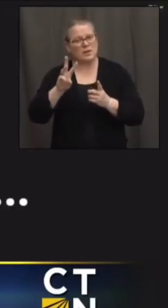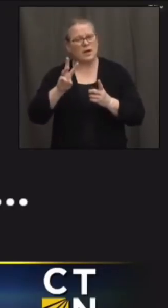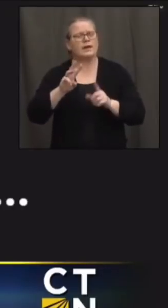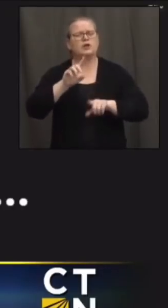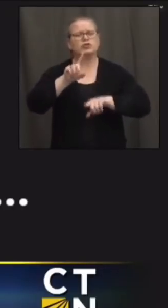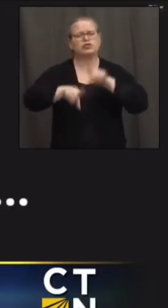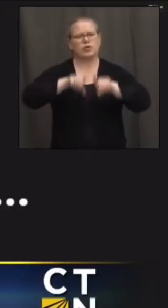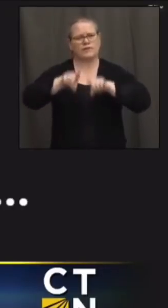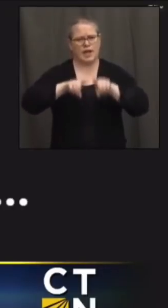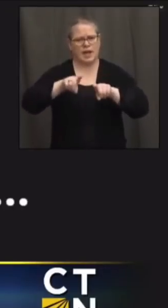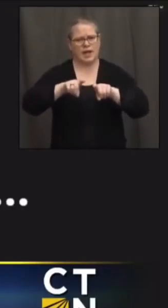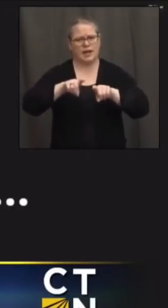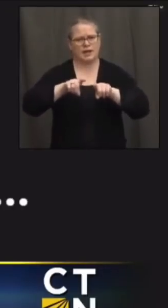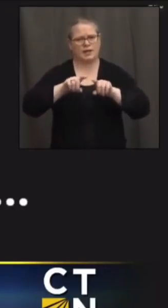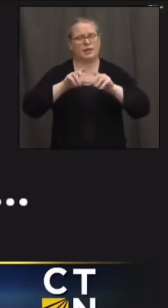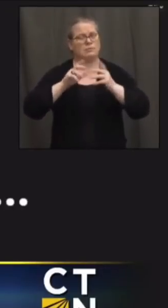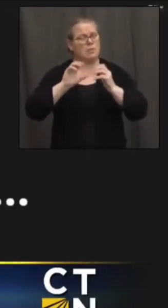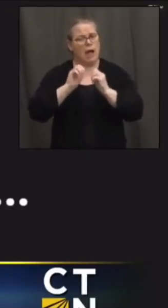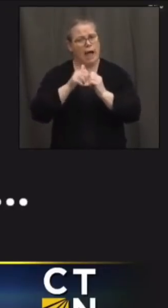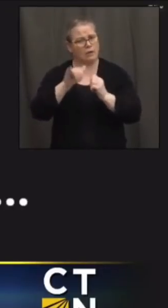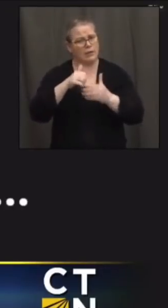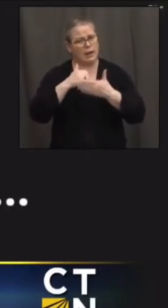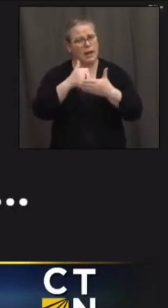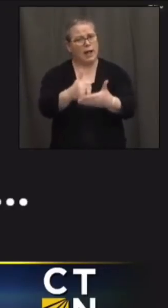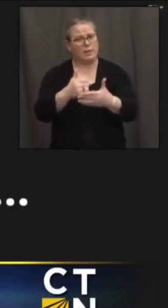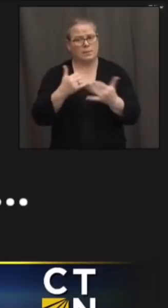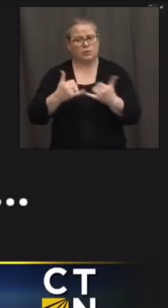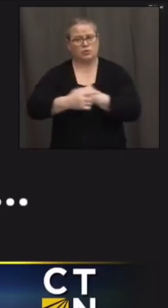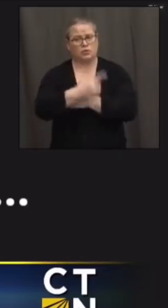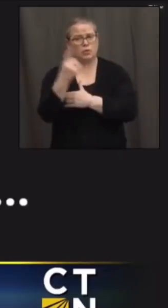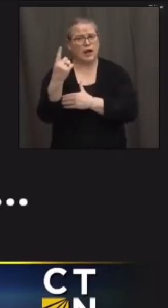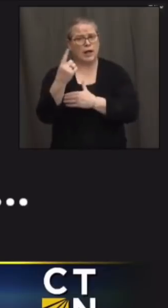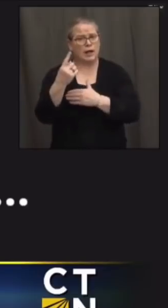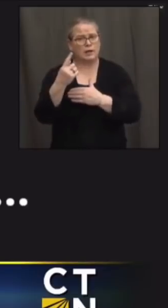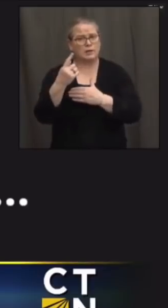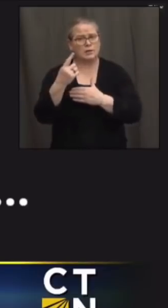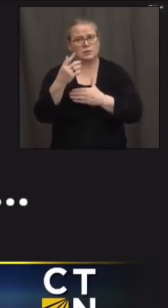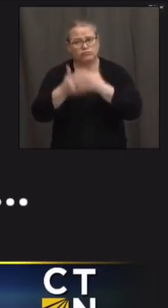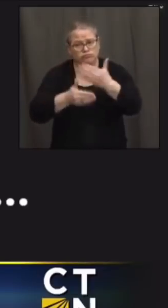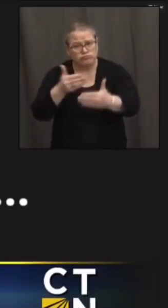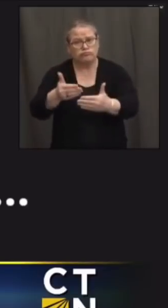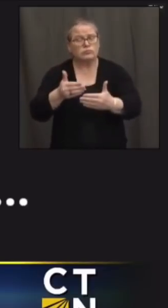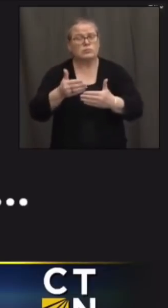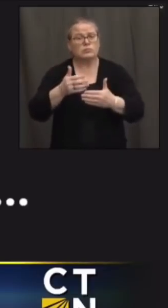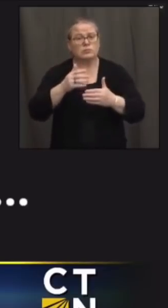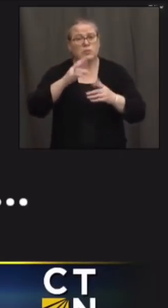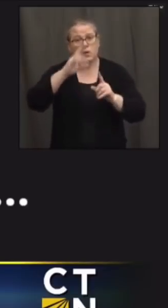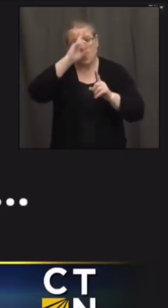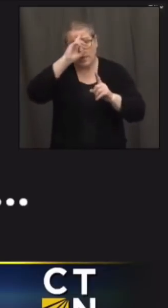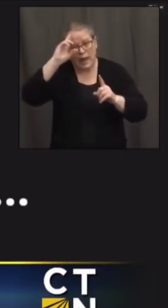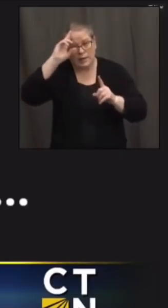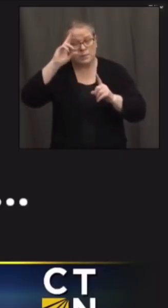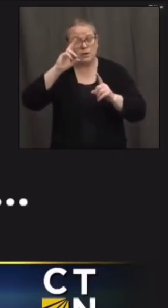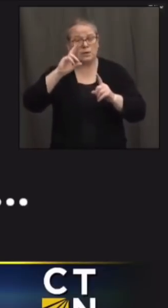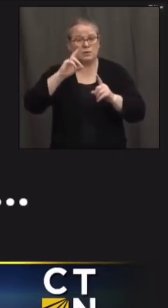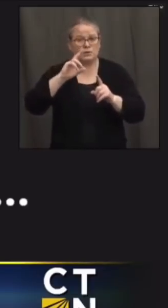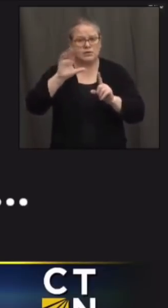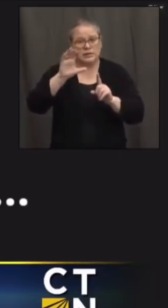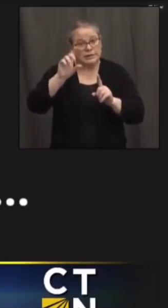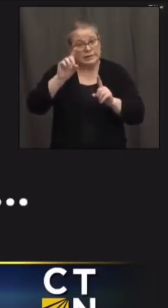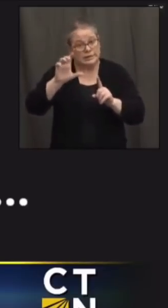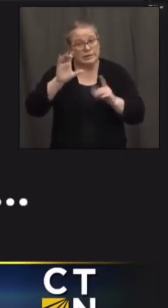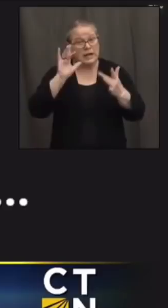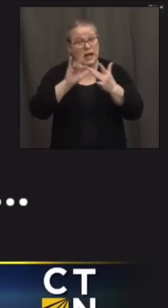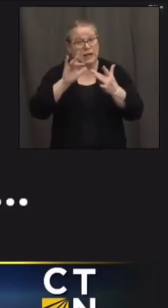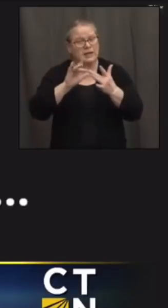work with the rollout starting today were these health departments and hospitals contacted directly by the cdc or why was there sort of a